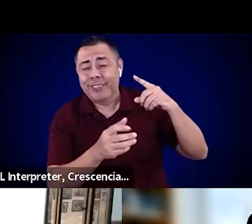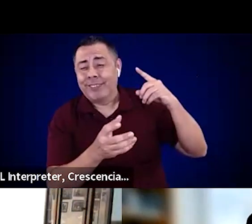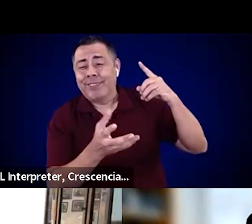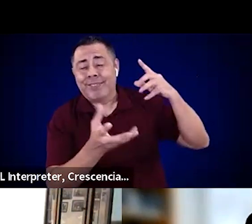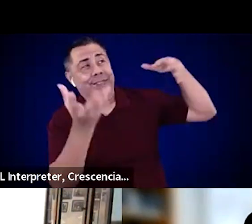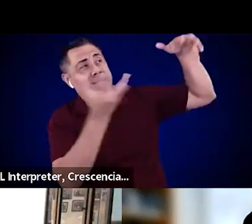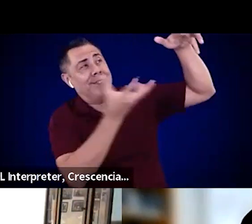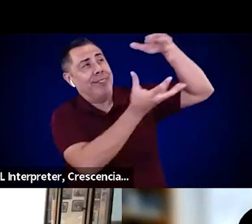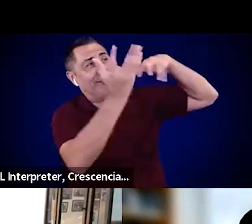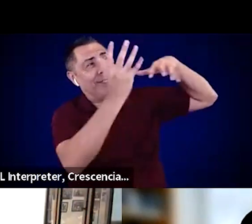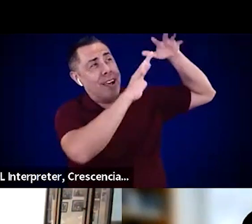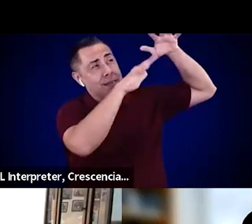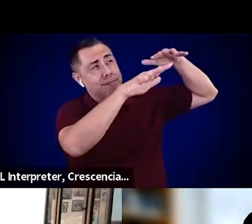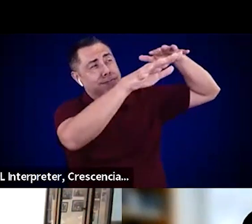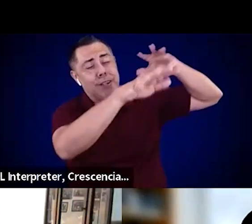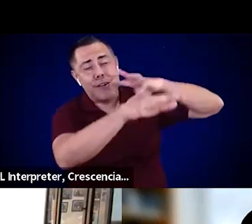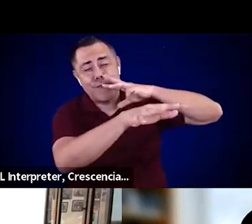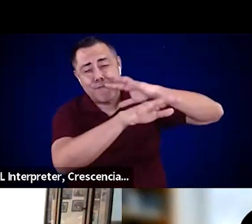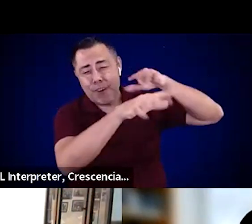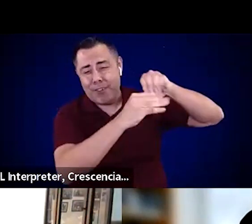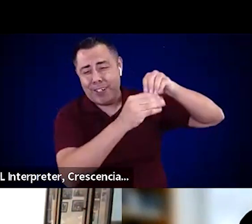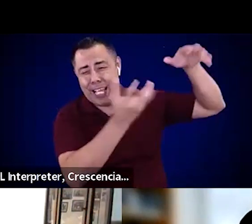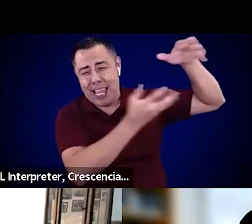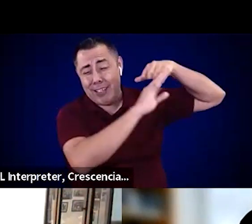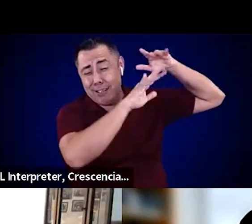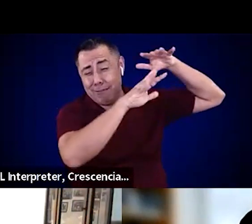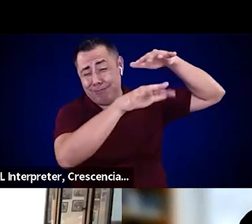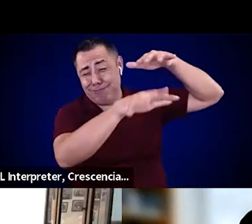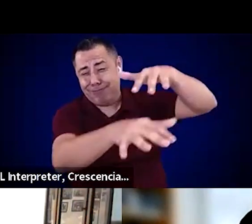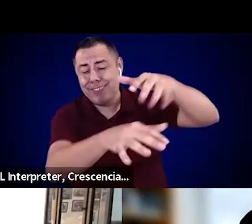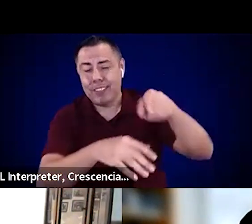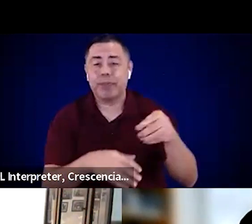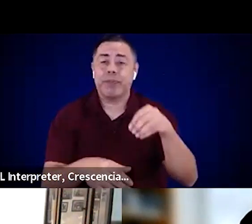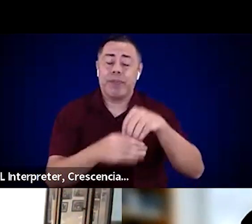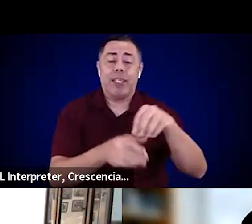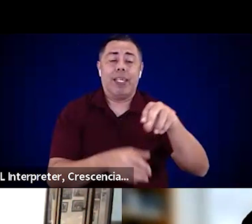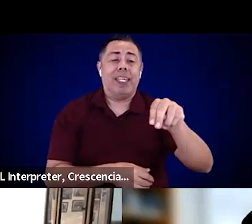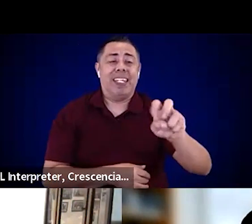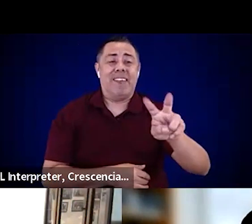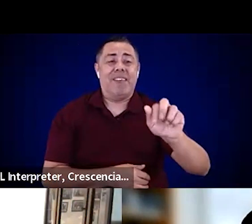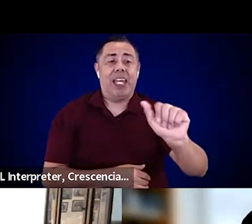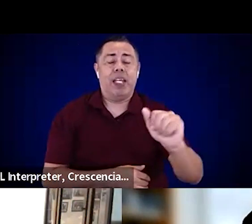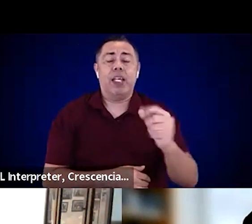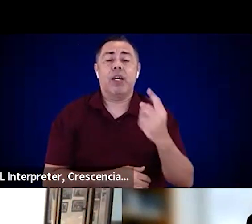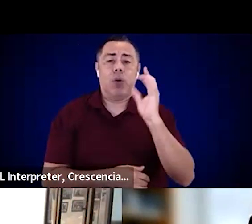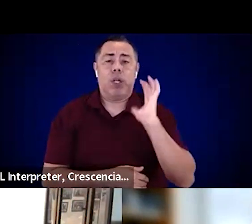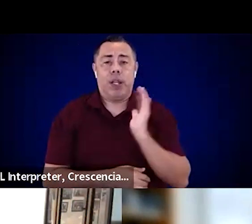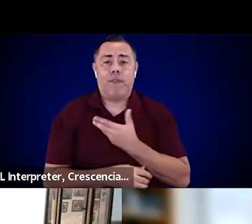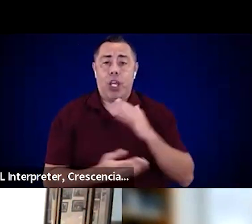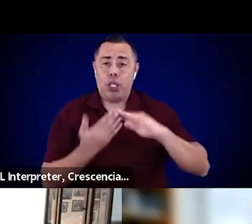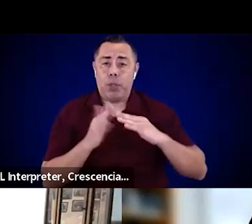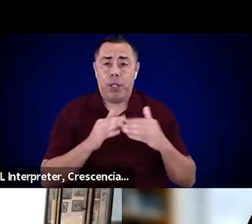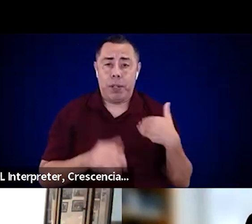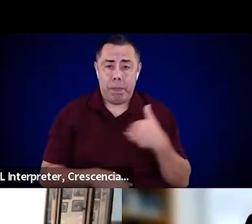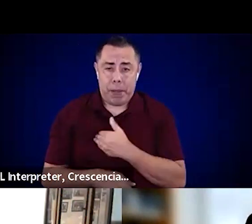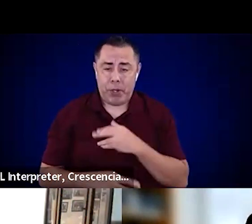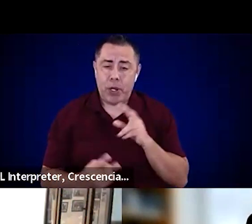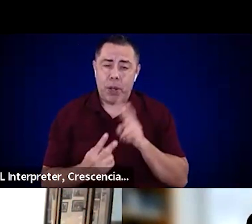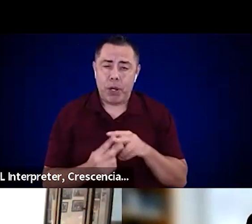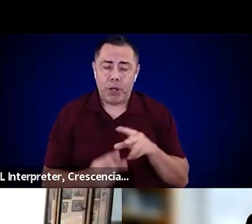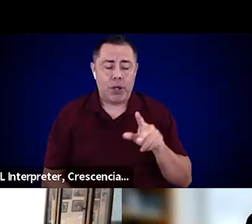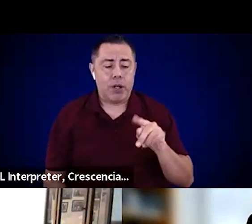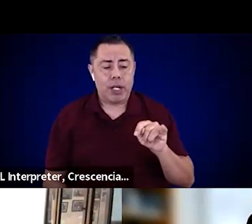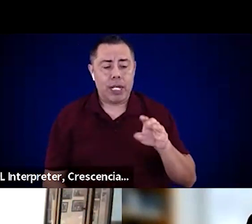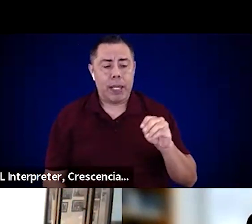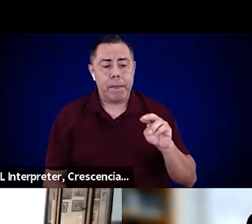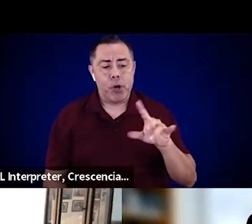in northern Nevada, one of our community members reached out to me and my partner, Kimberly. She's my counterpart at the